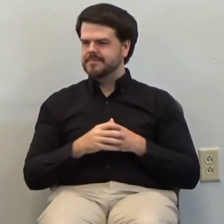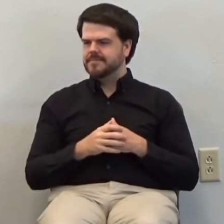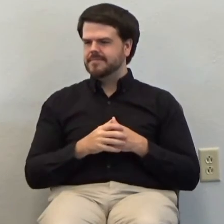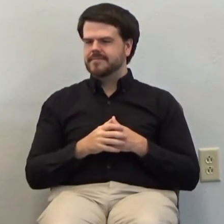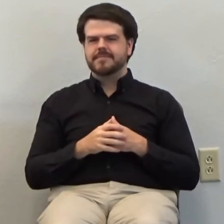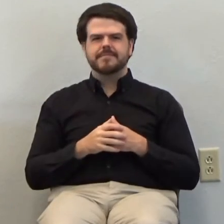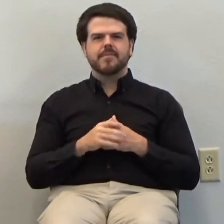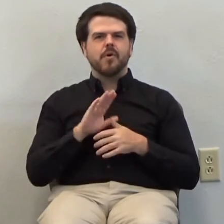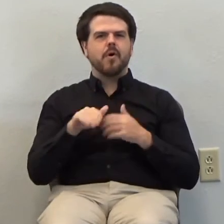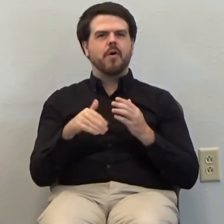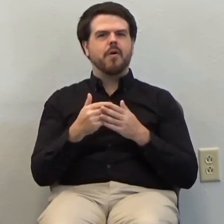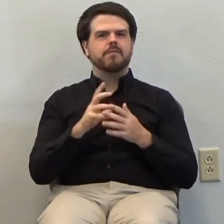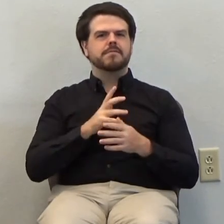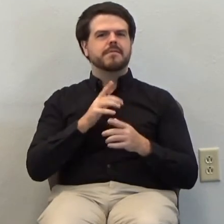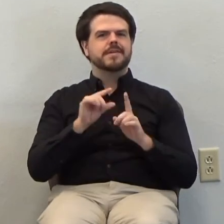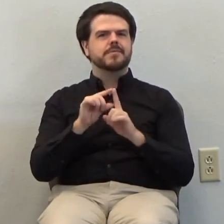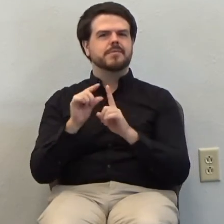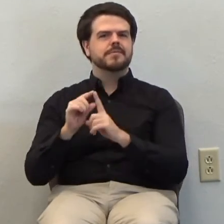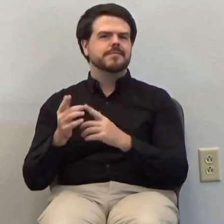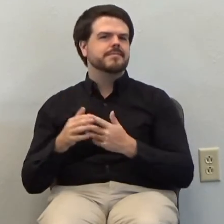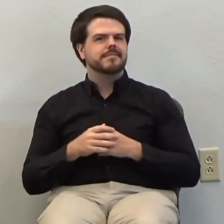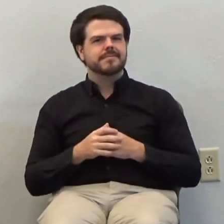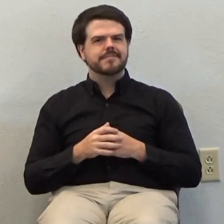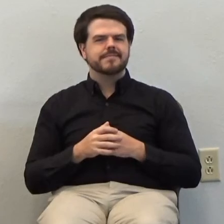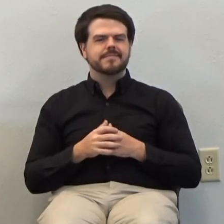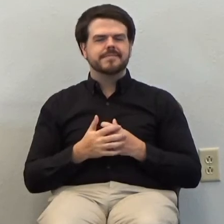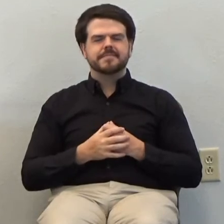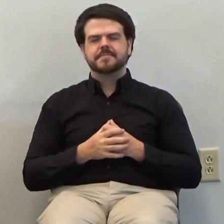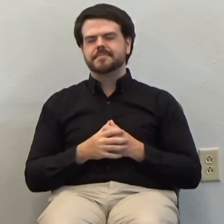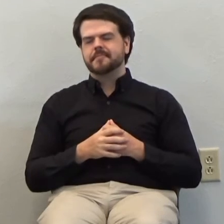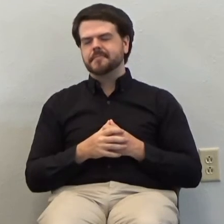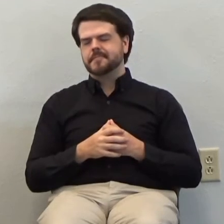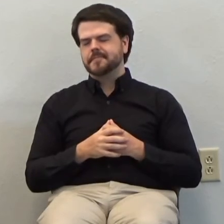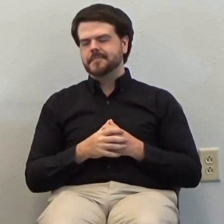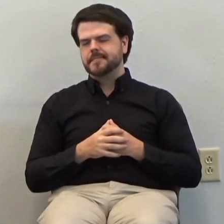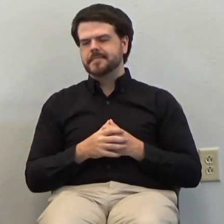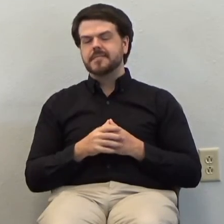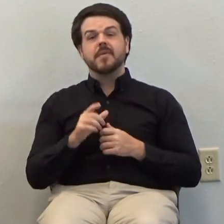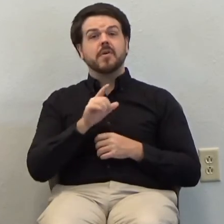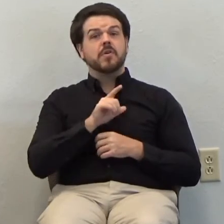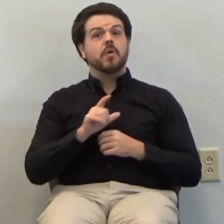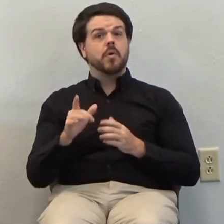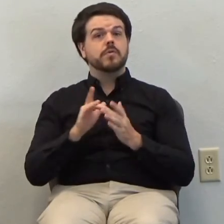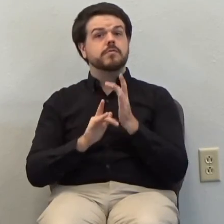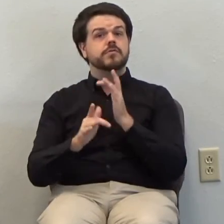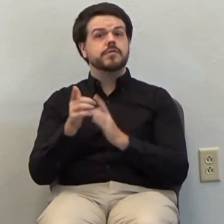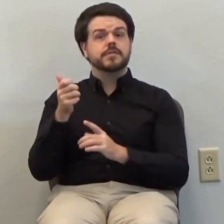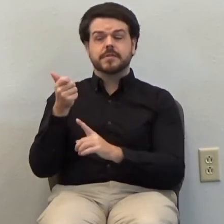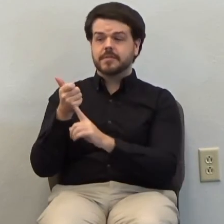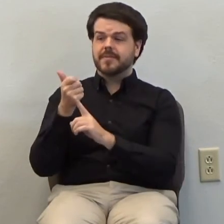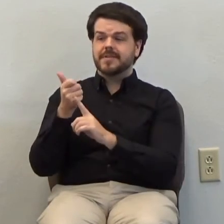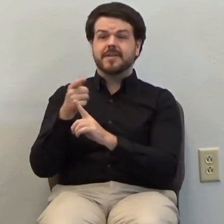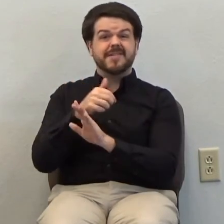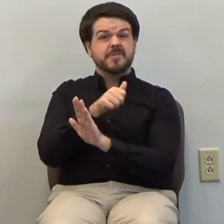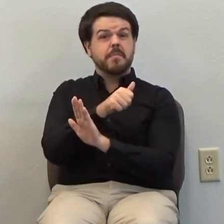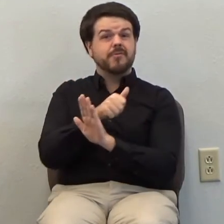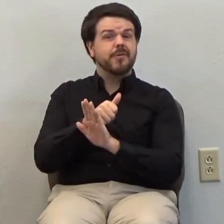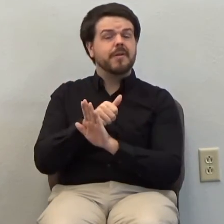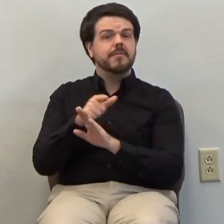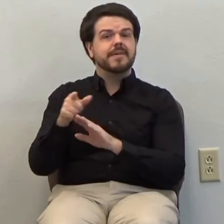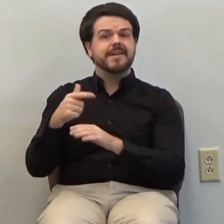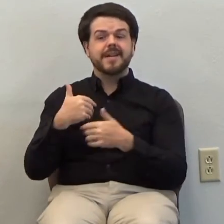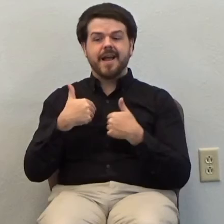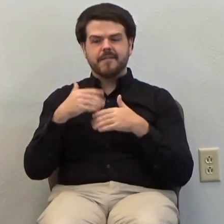this is what we're doing this is what it's all about the Lord Jesus Christ on the night he was betrayed he took bread